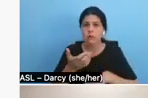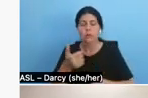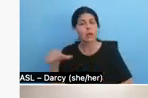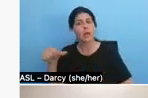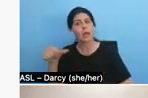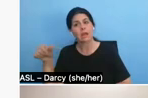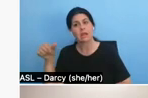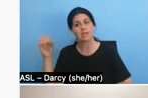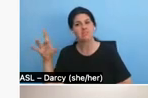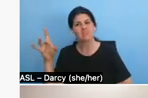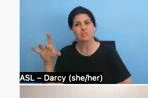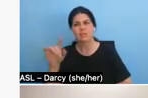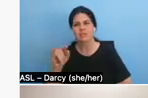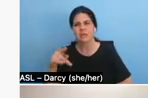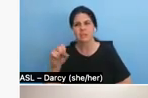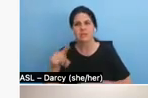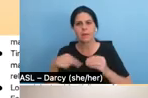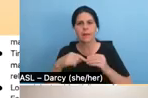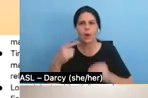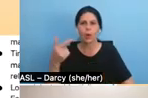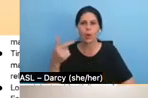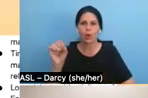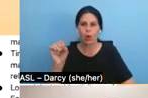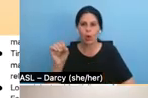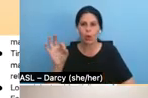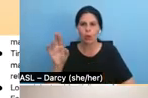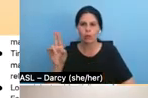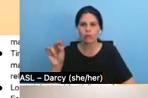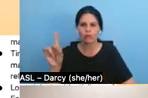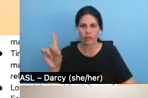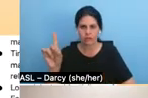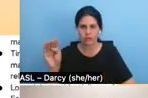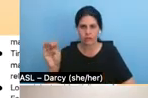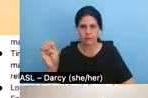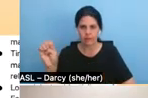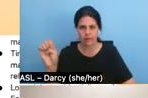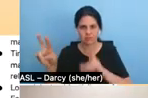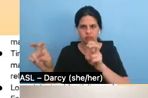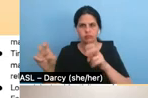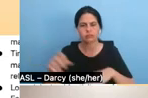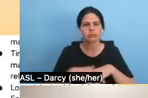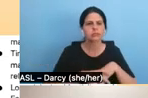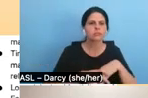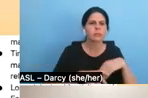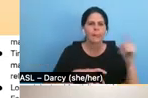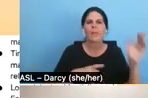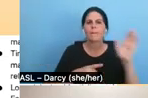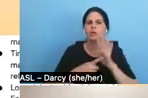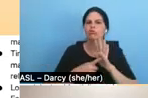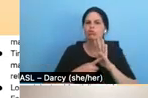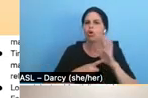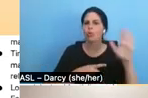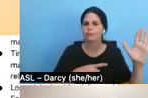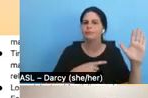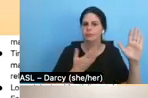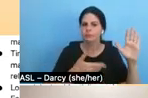campaign. Okay. So, um, I'm going to actually show a preview of, what this funding